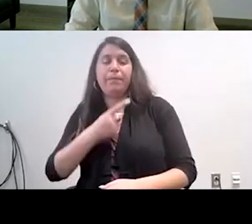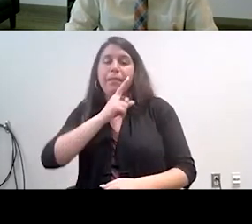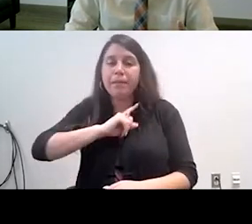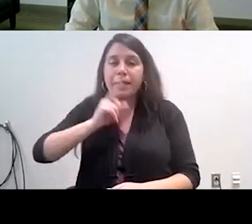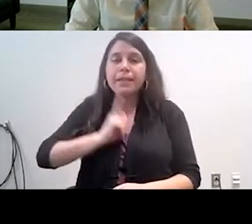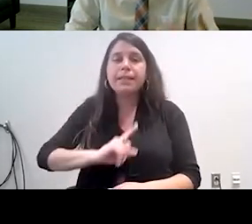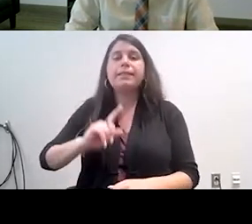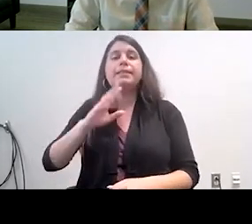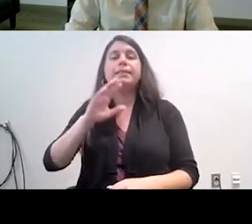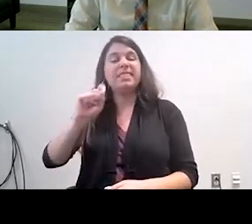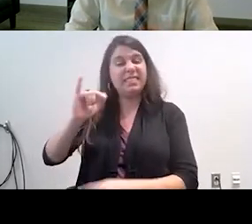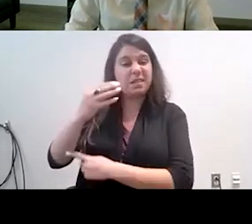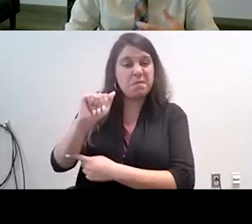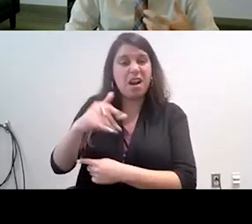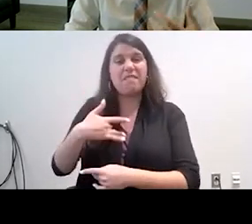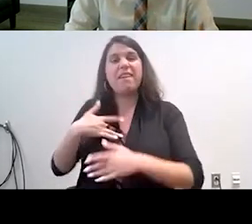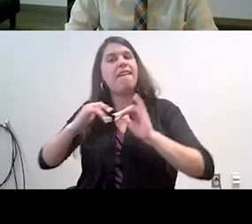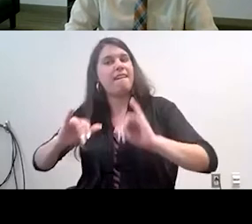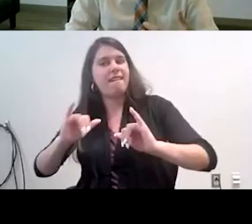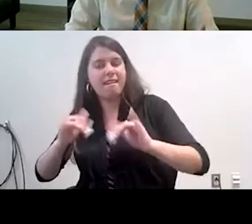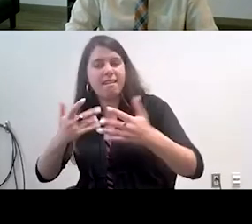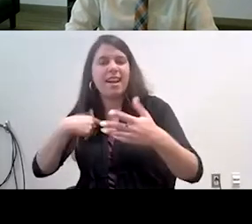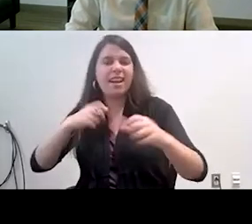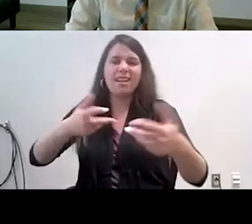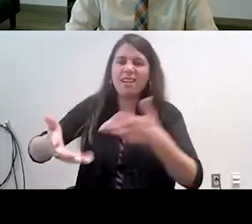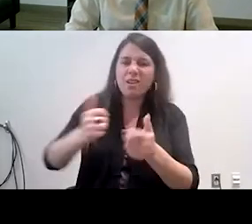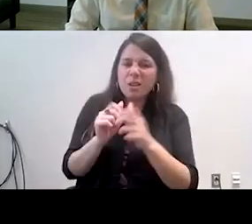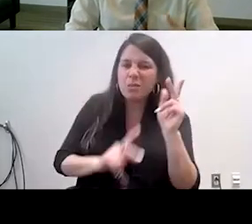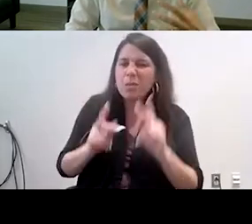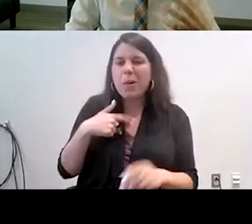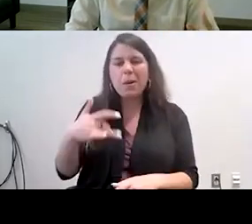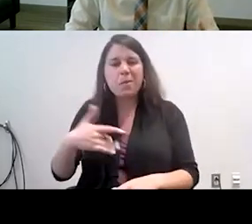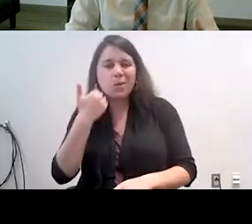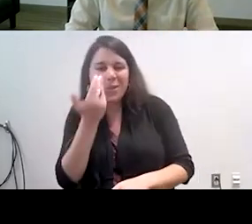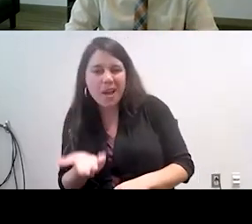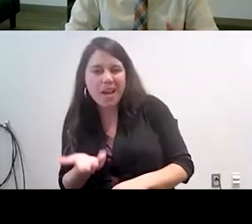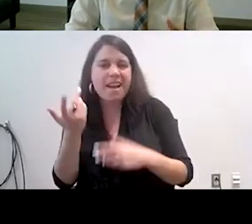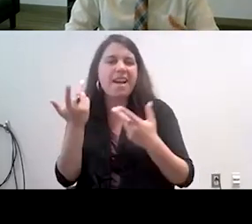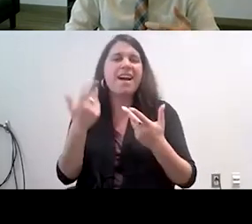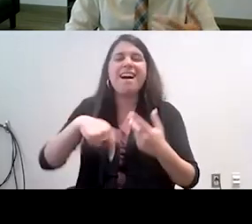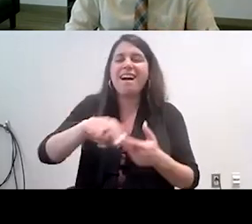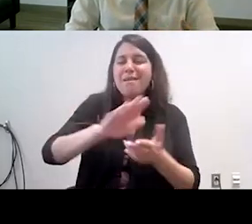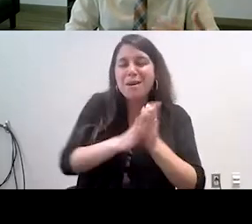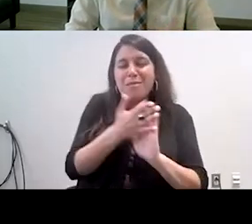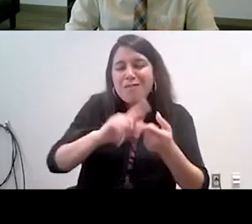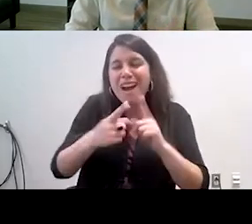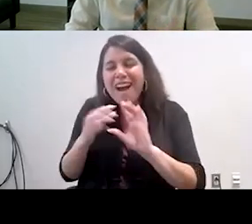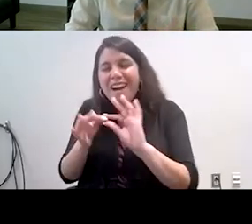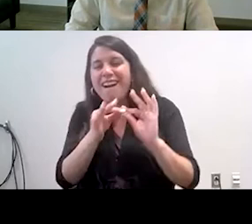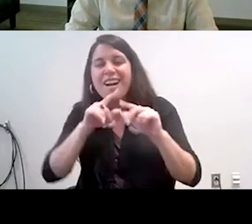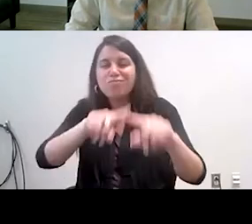saying I can interact with other people this is hard for me because I shy we all become friends and know that we